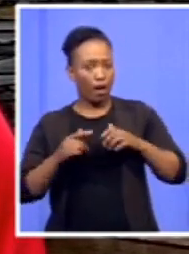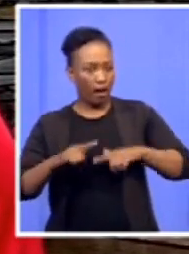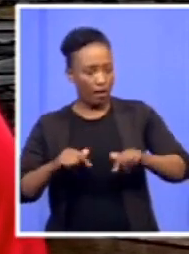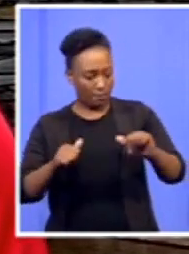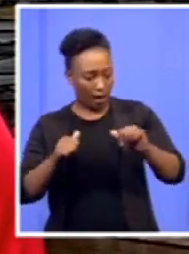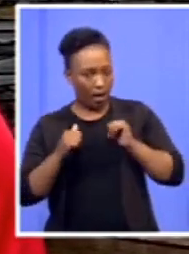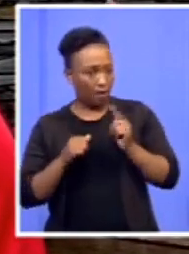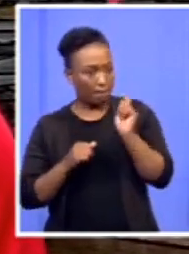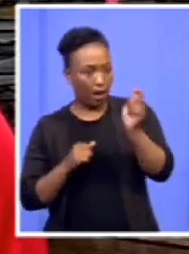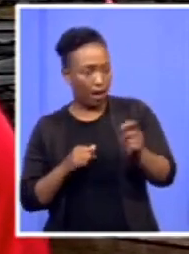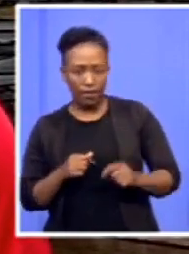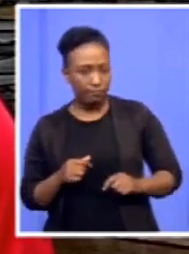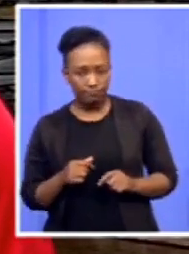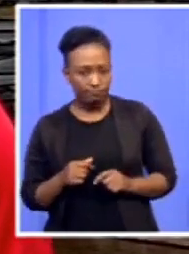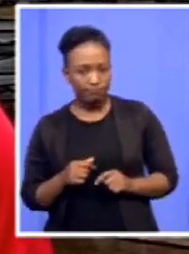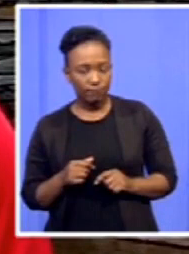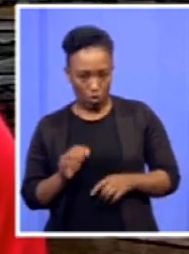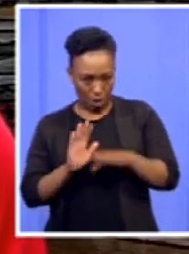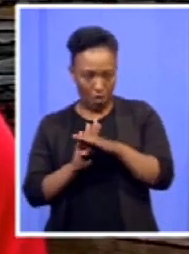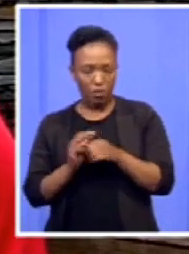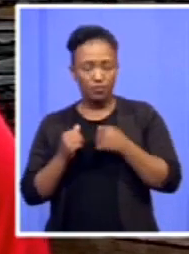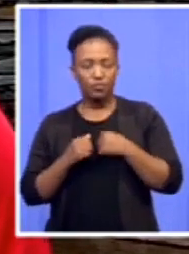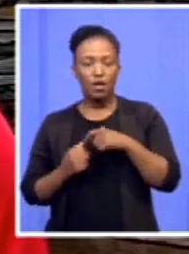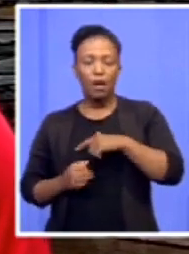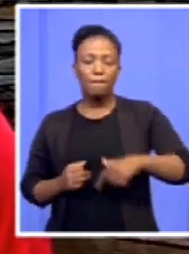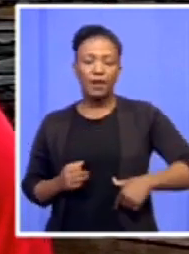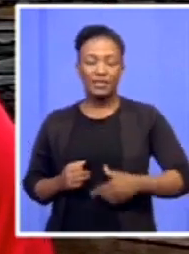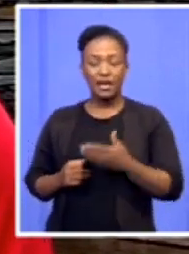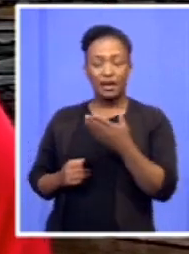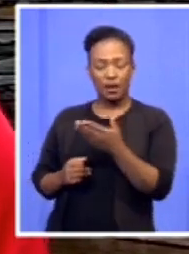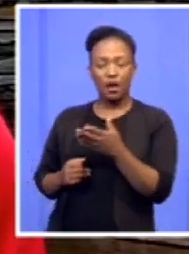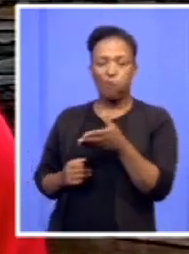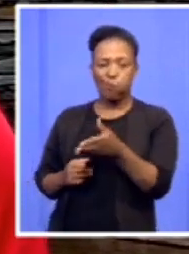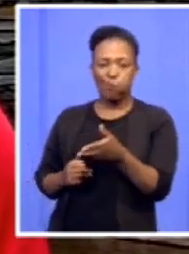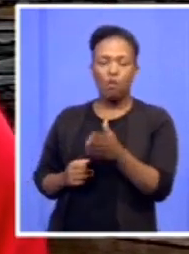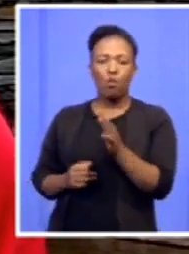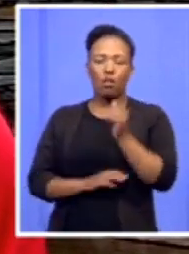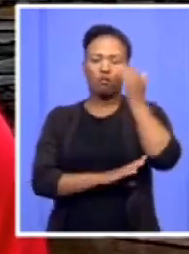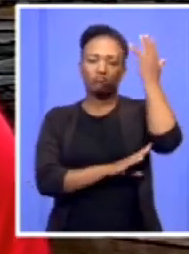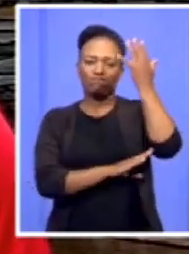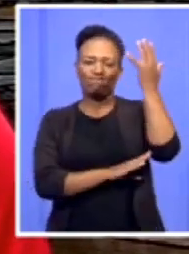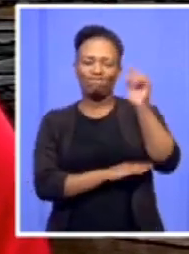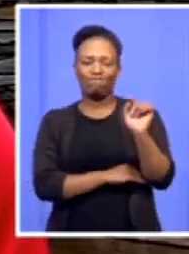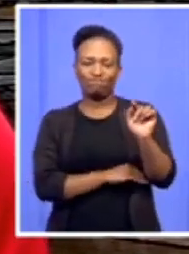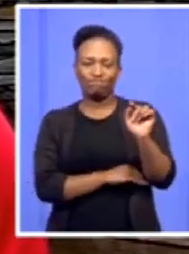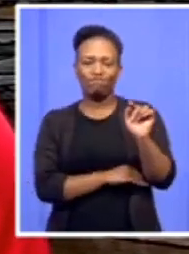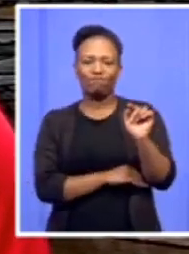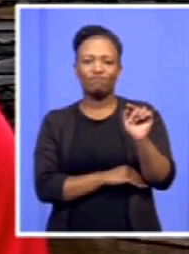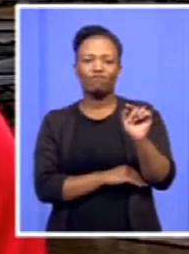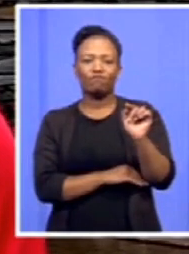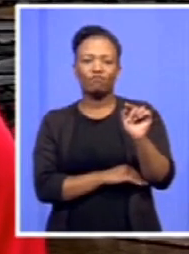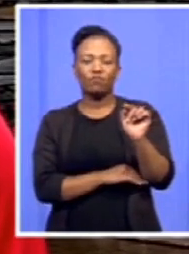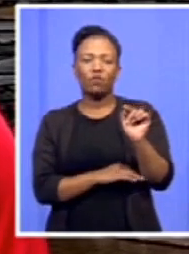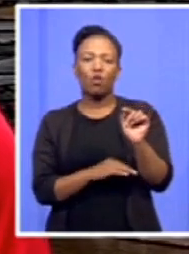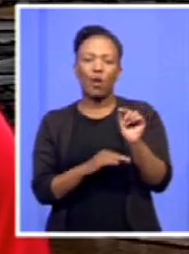program today, the President and the Commander-in-Chief is going to give the key note address in terms of what is the plan for